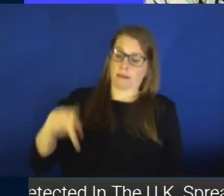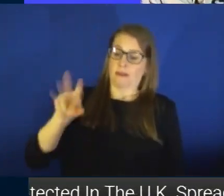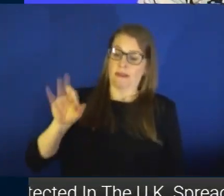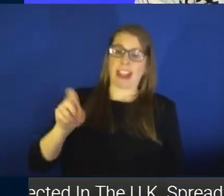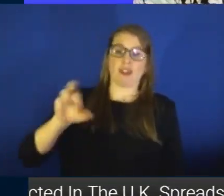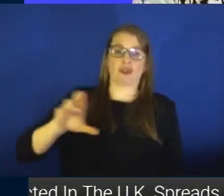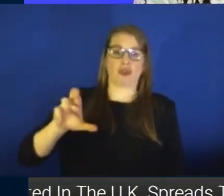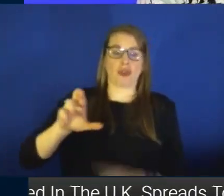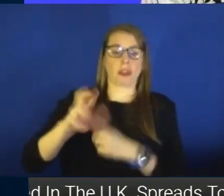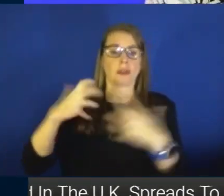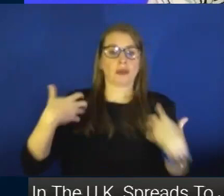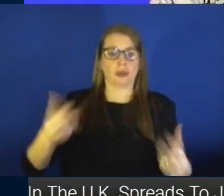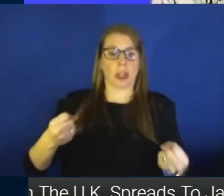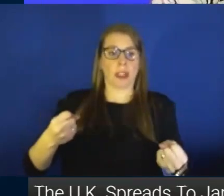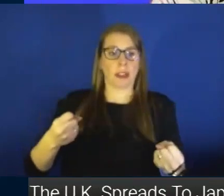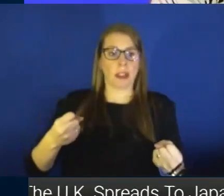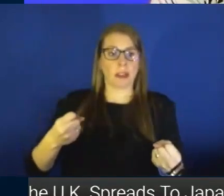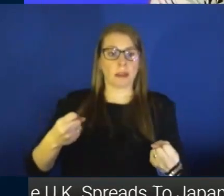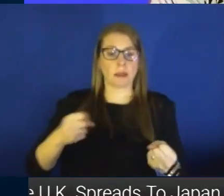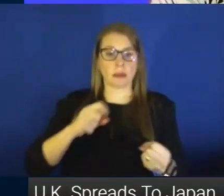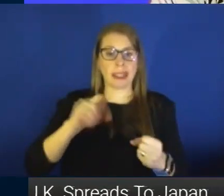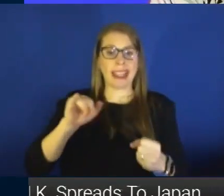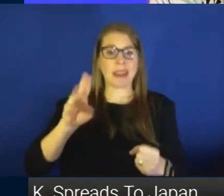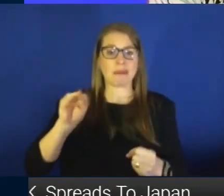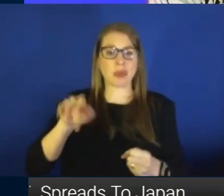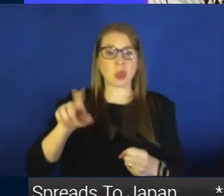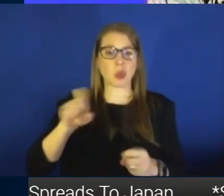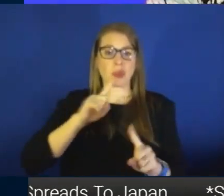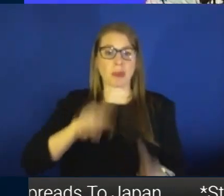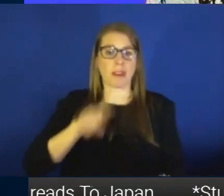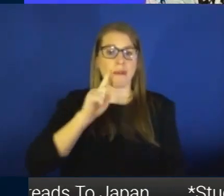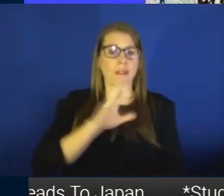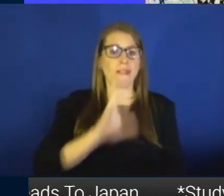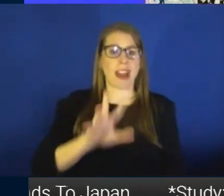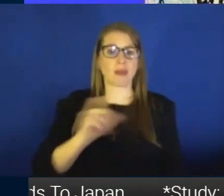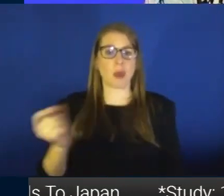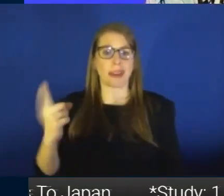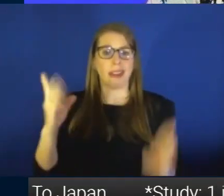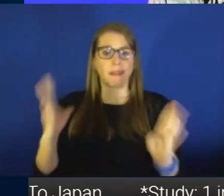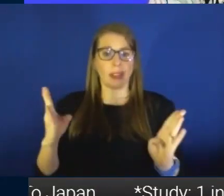for kids 5 to 11. What does that tell us about the timeline for kids under 5 getting the shot?